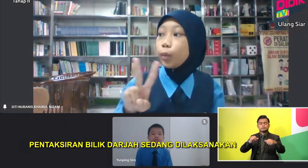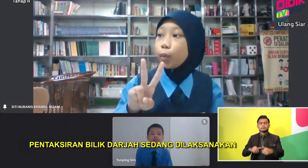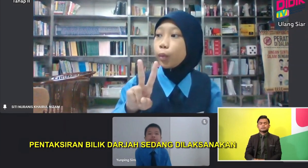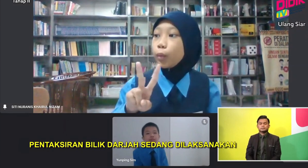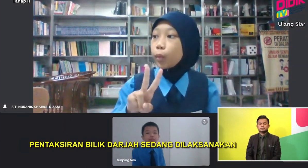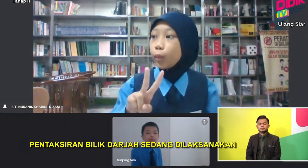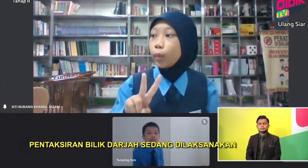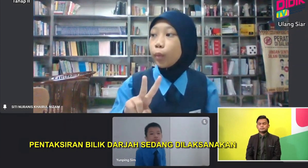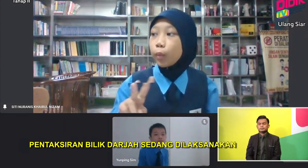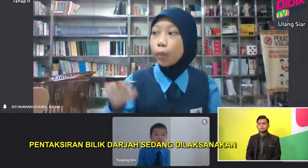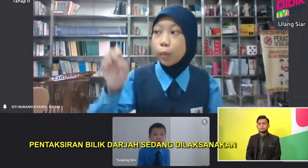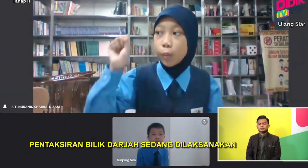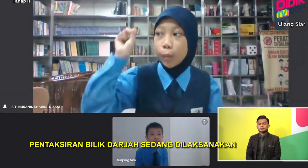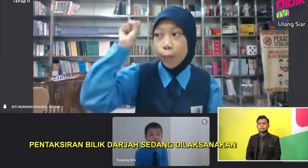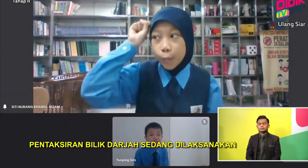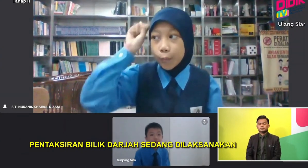Okay. I have two.